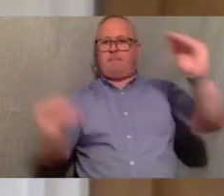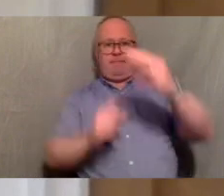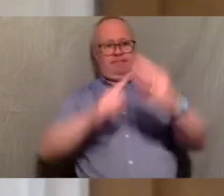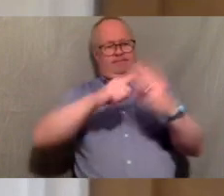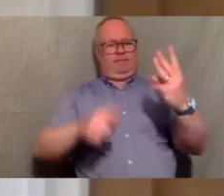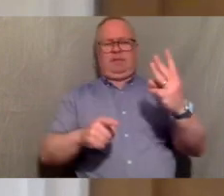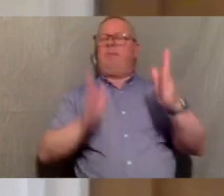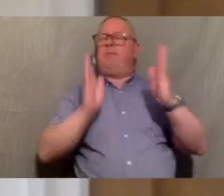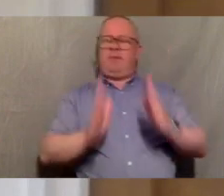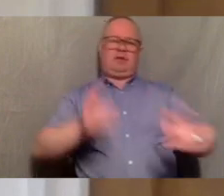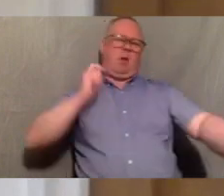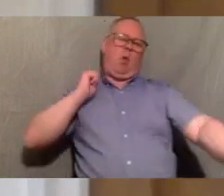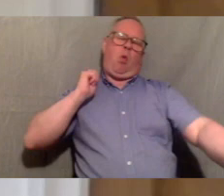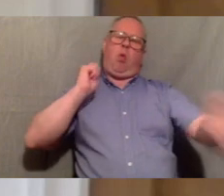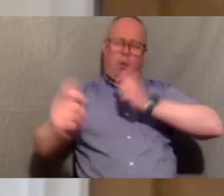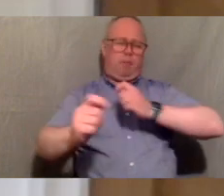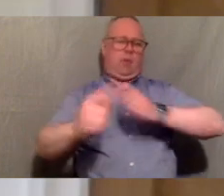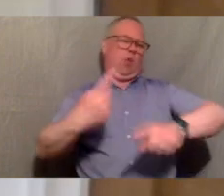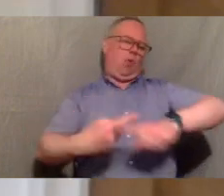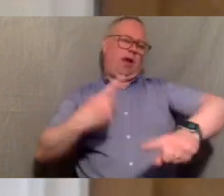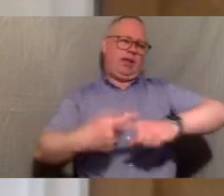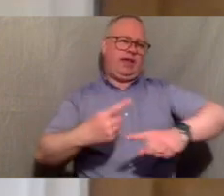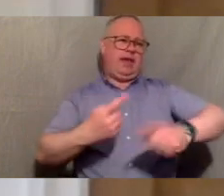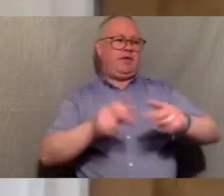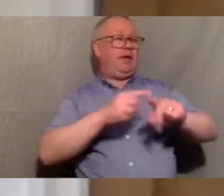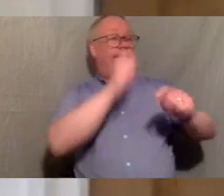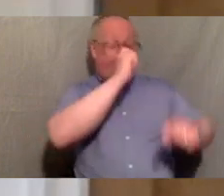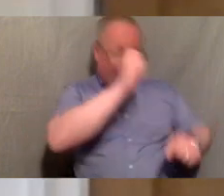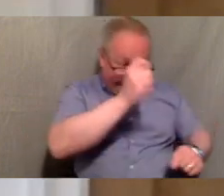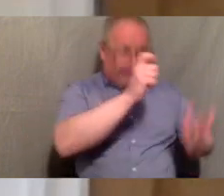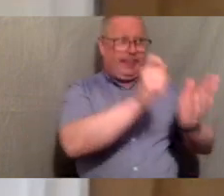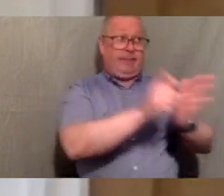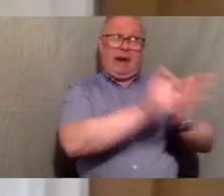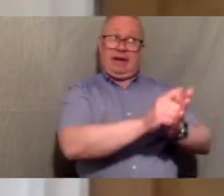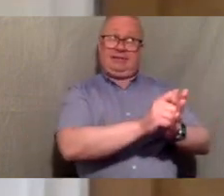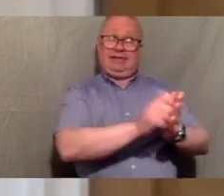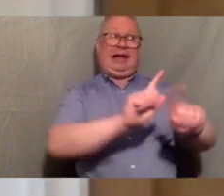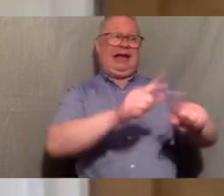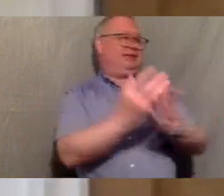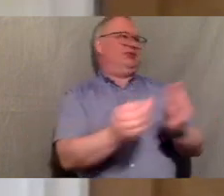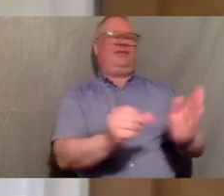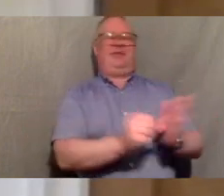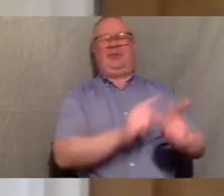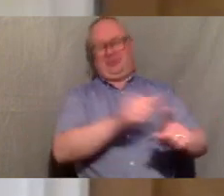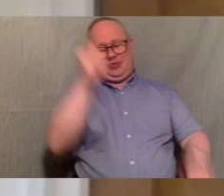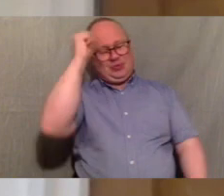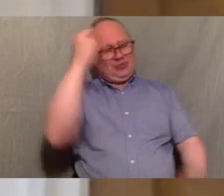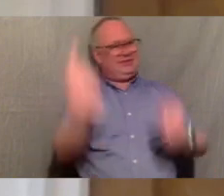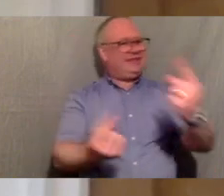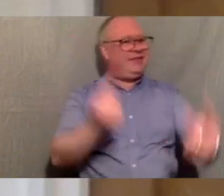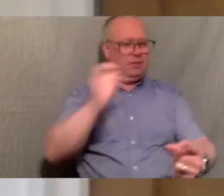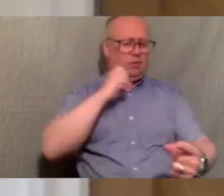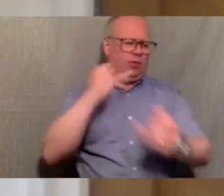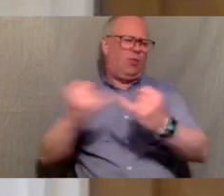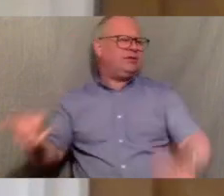um unwavering faiths in the market is not going to solve these problems i'm sure i don't need to tell you that um but only it'll only exacerbate them